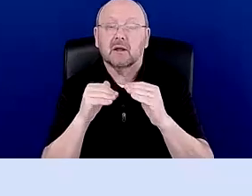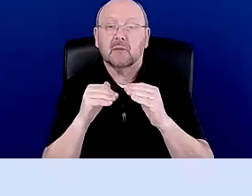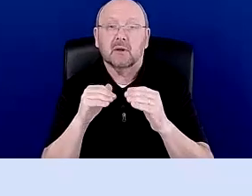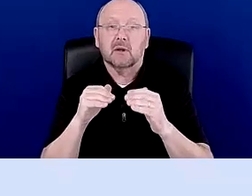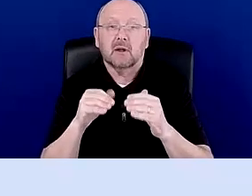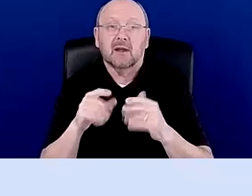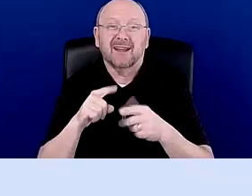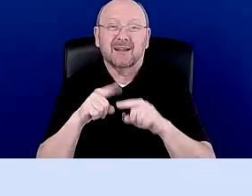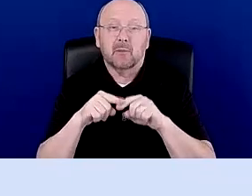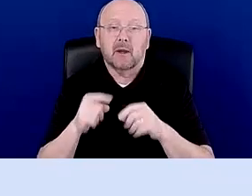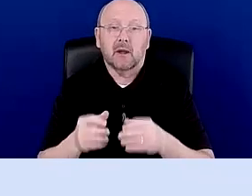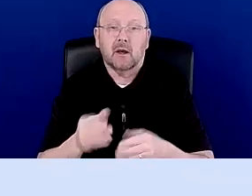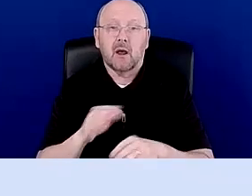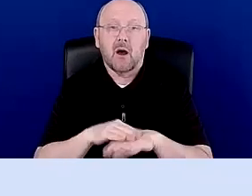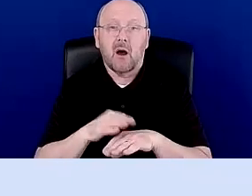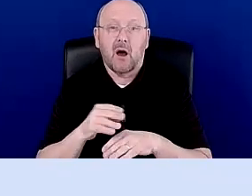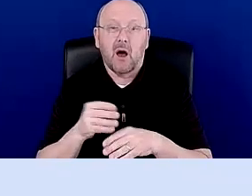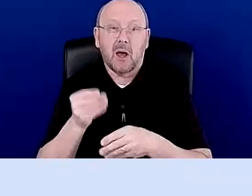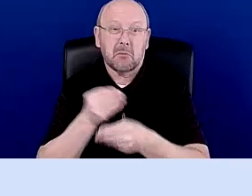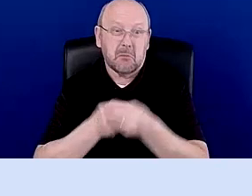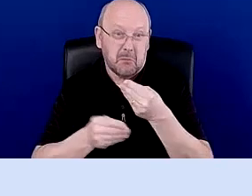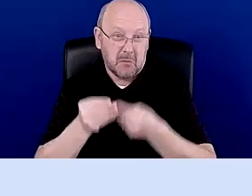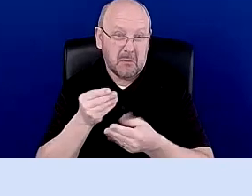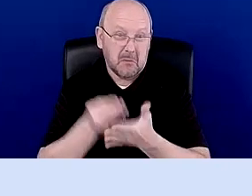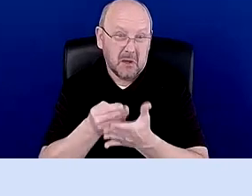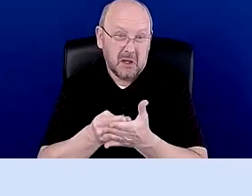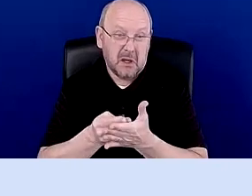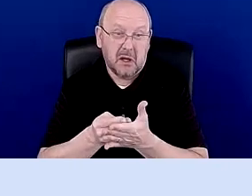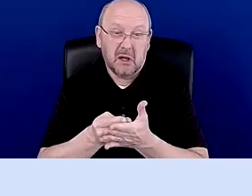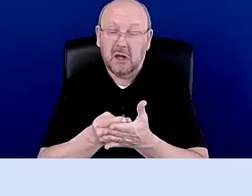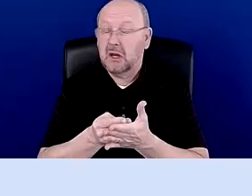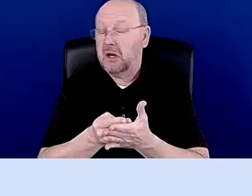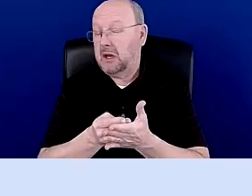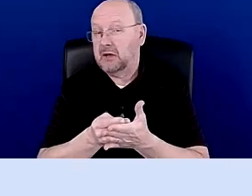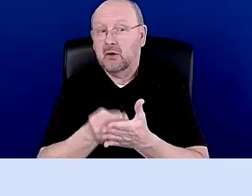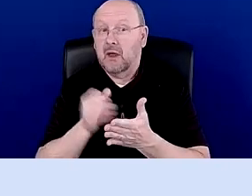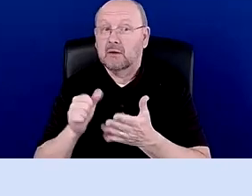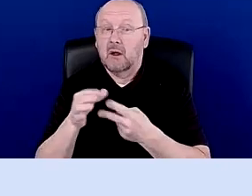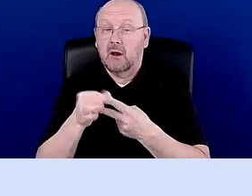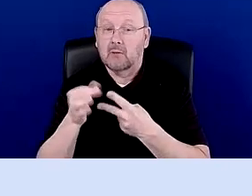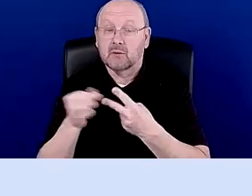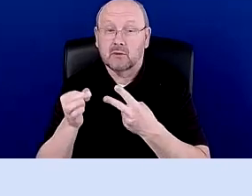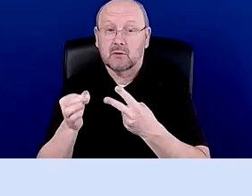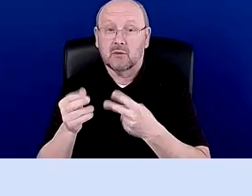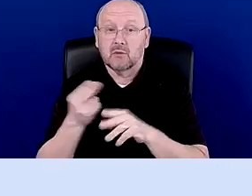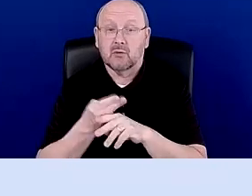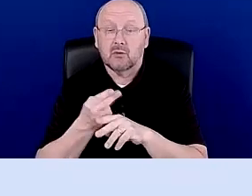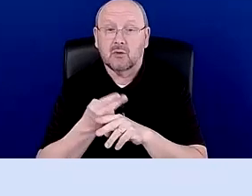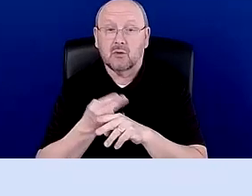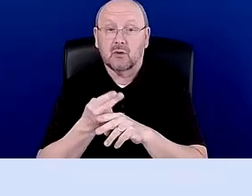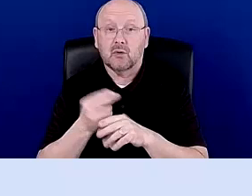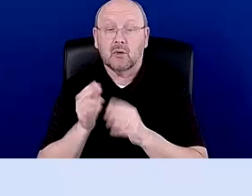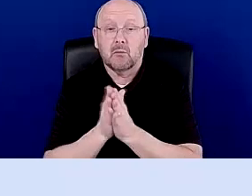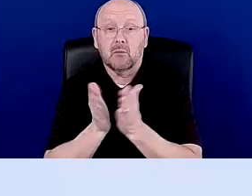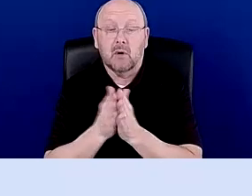how many, um, books that are available. Um, but that is definitely an option for students to use the book for the full semester.